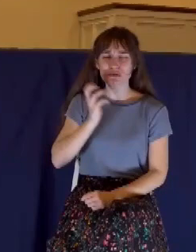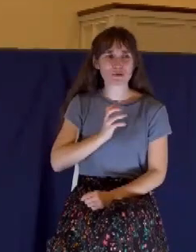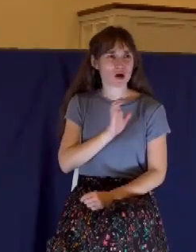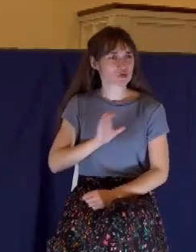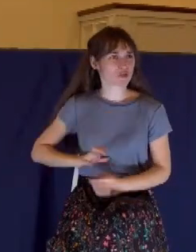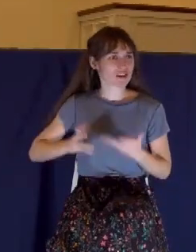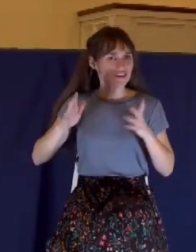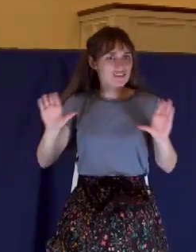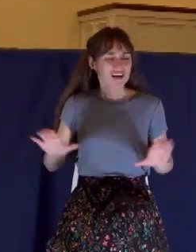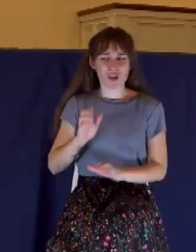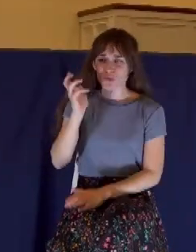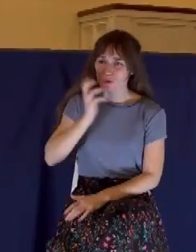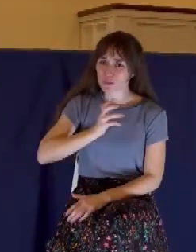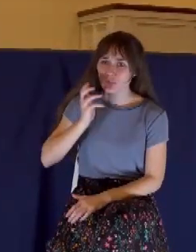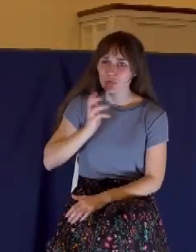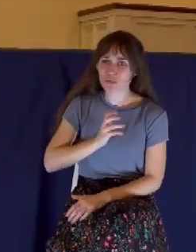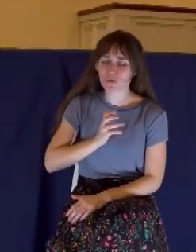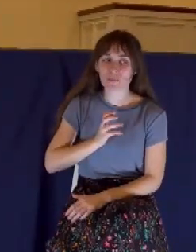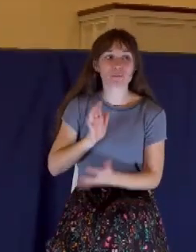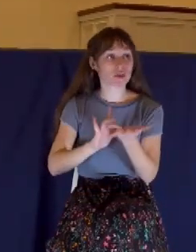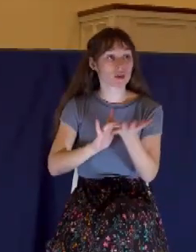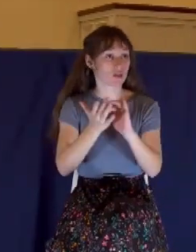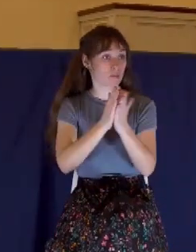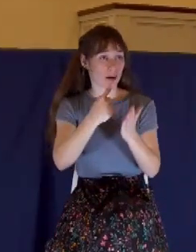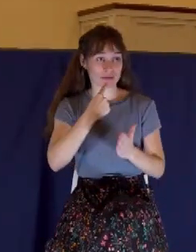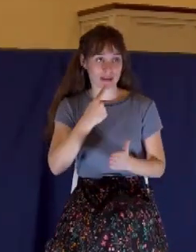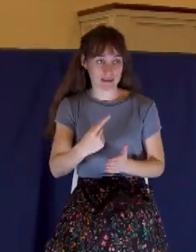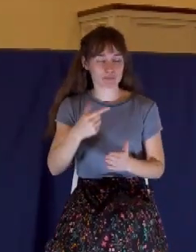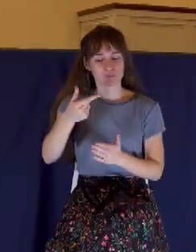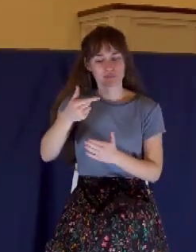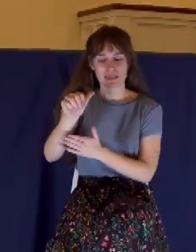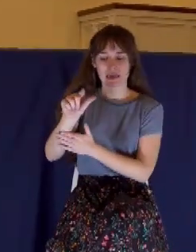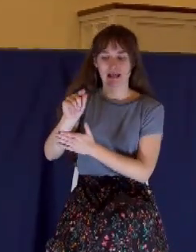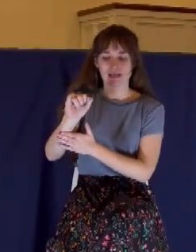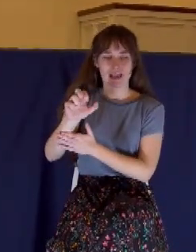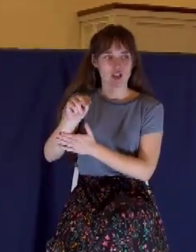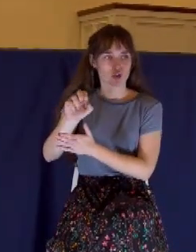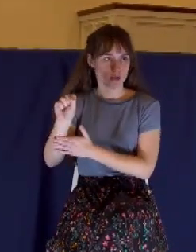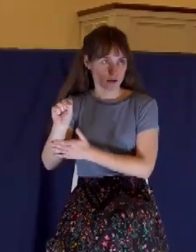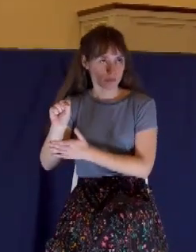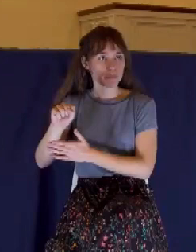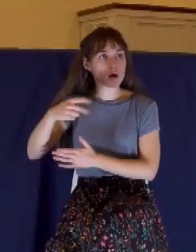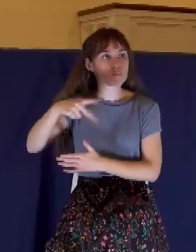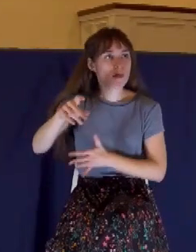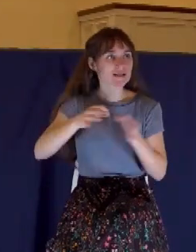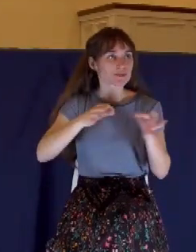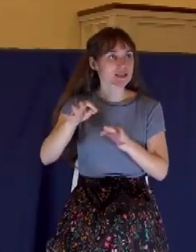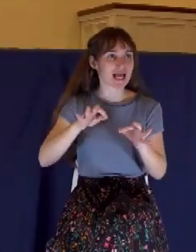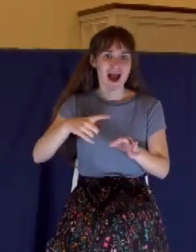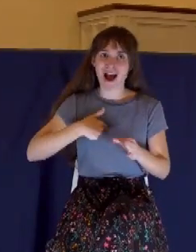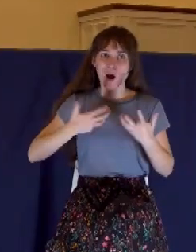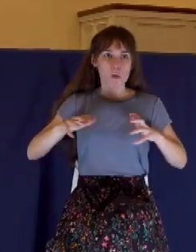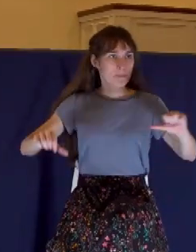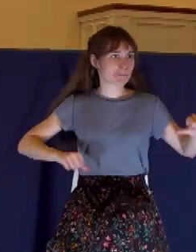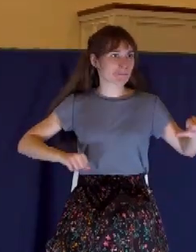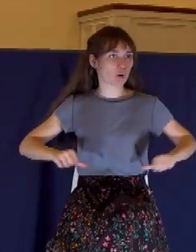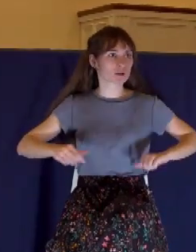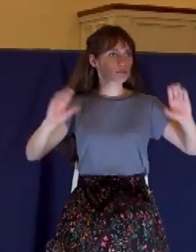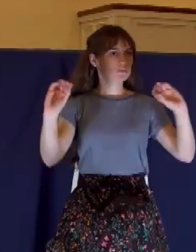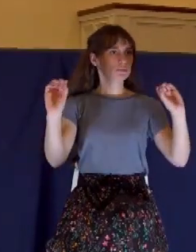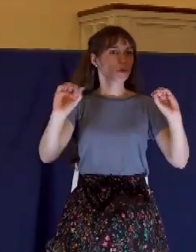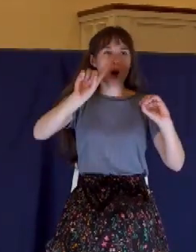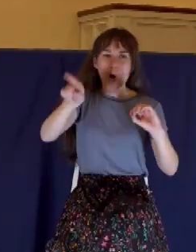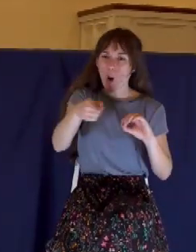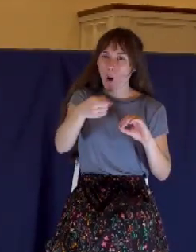Galatians 6.14, but God forbid that I should glory save in the cross of our Lord Jesus Christ by whom the world is crucified unto me